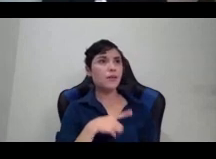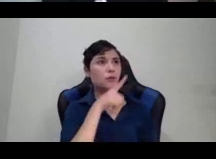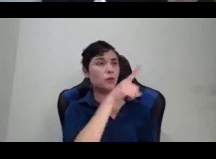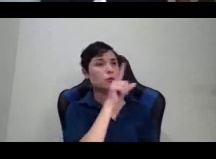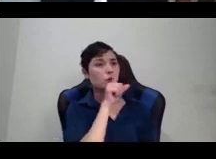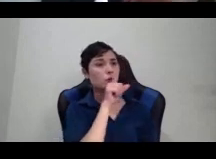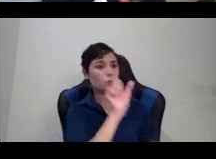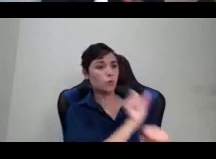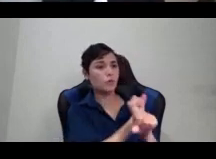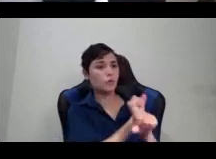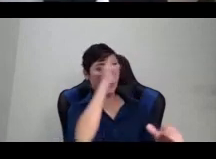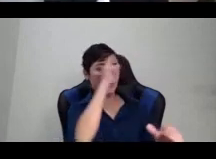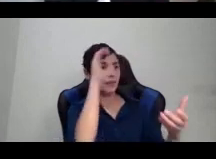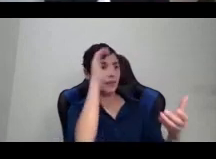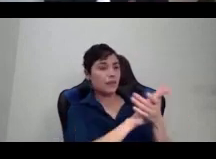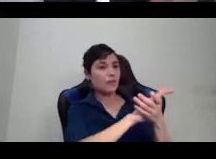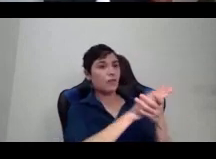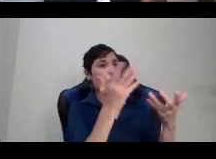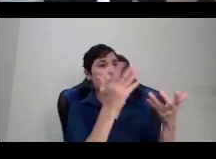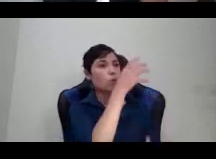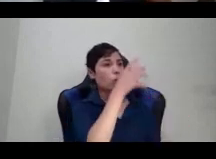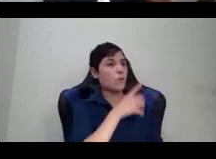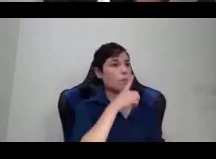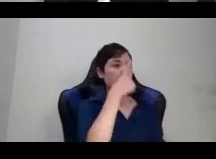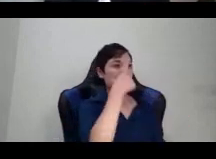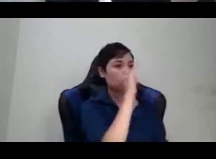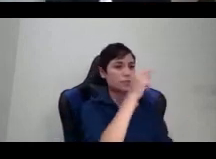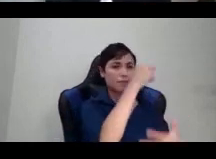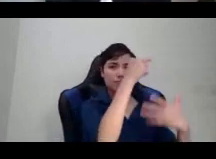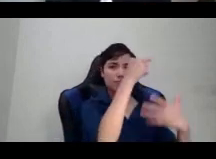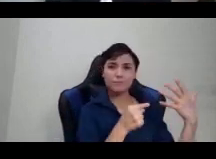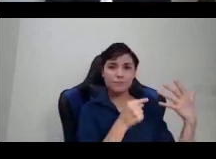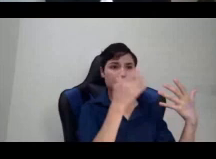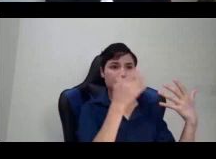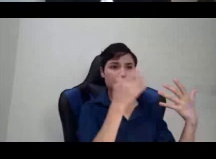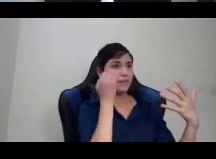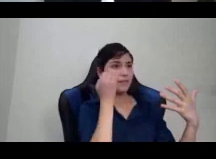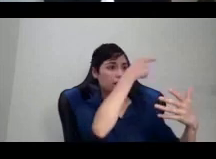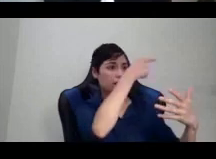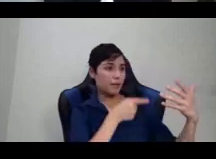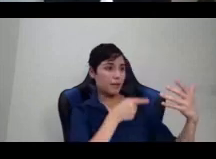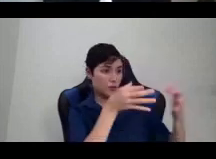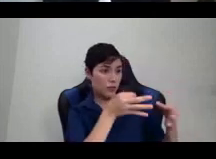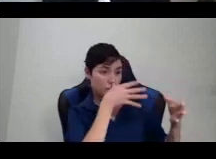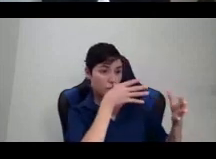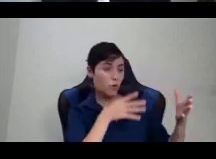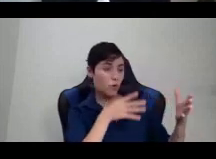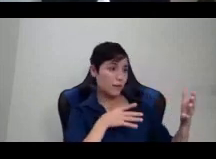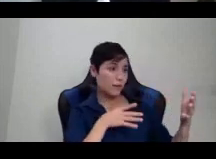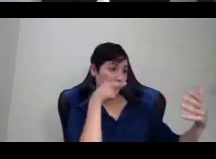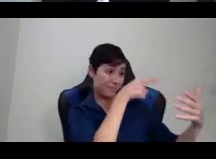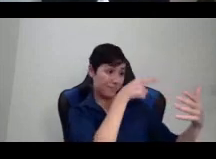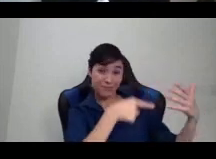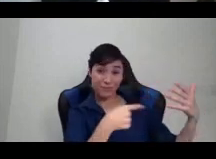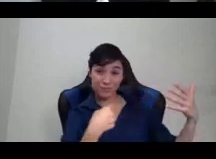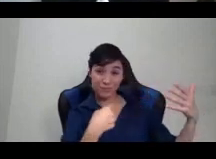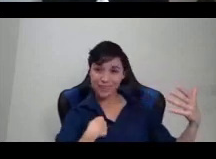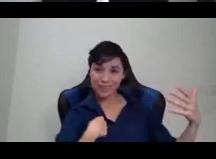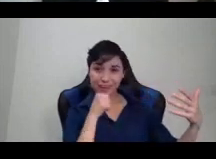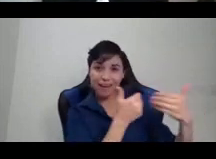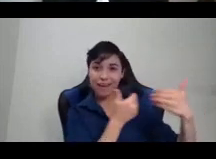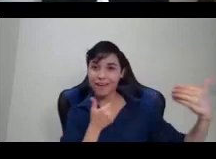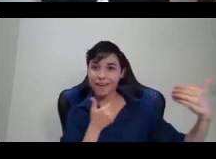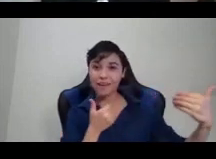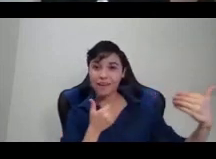if so, it does not seem to include me. Ida B. Wells was another person